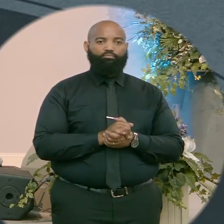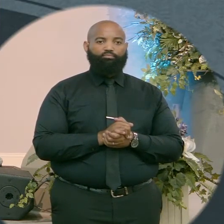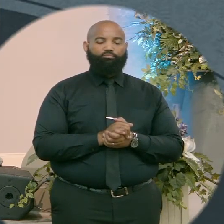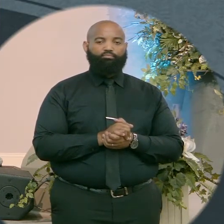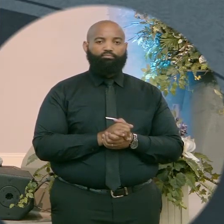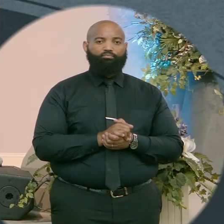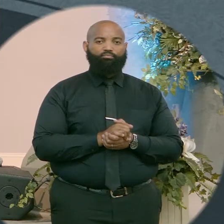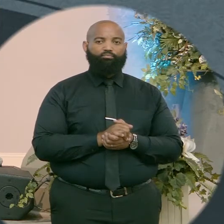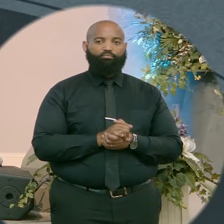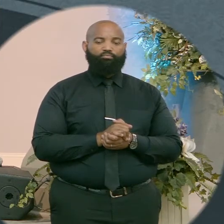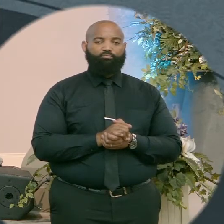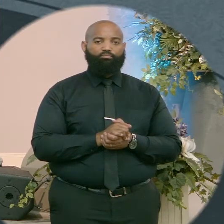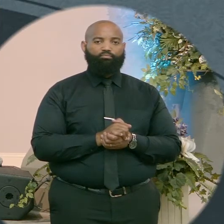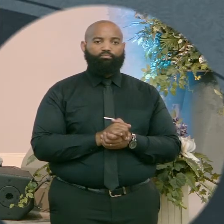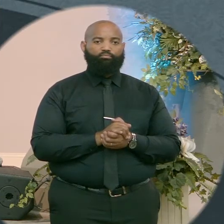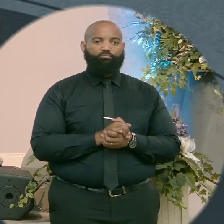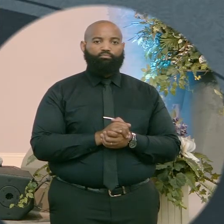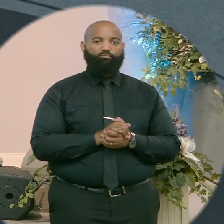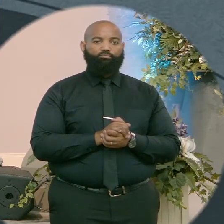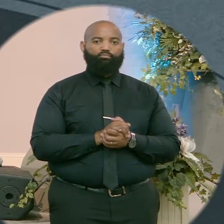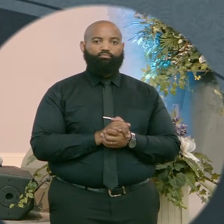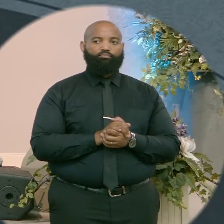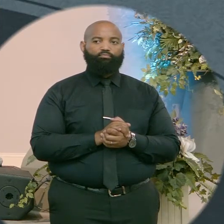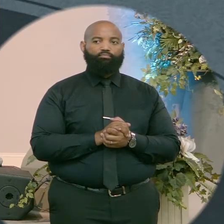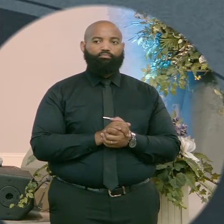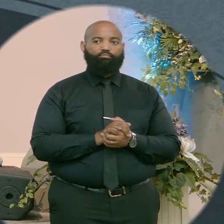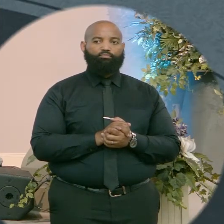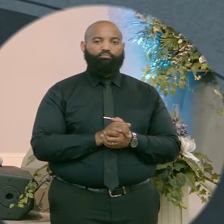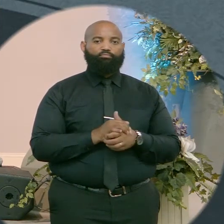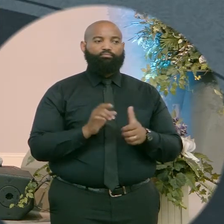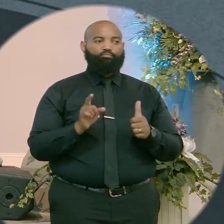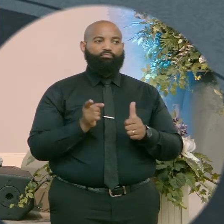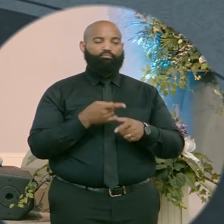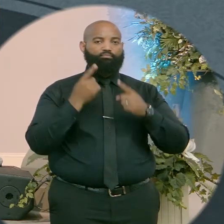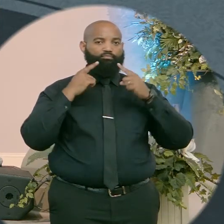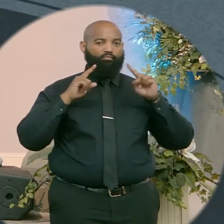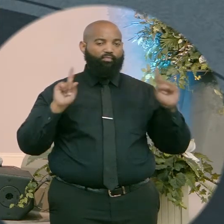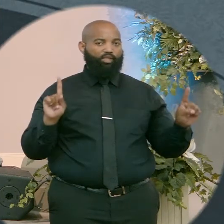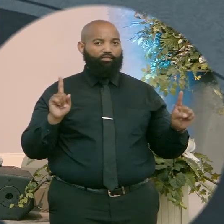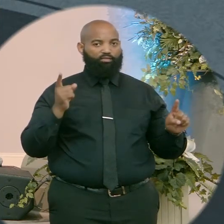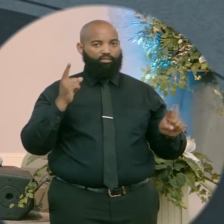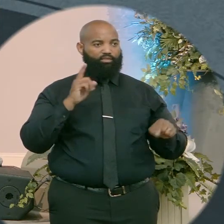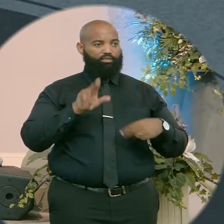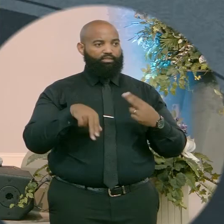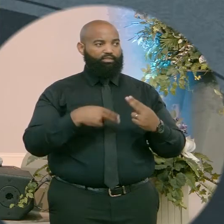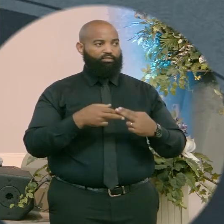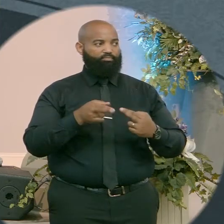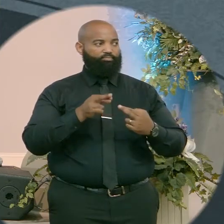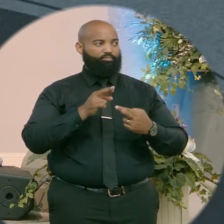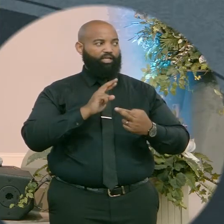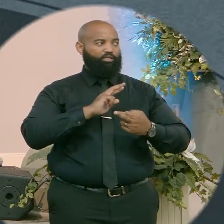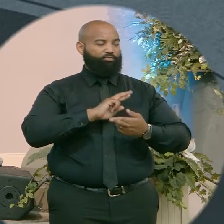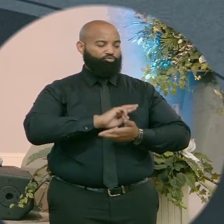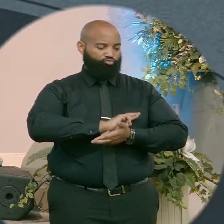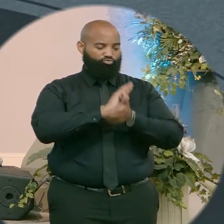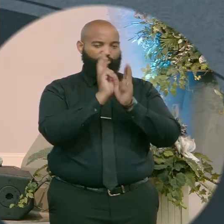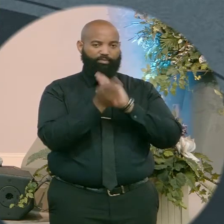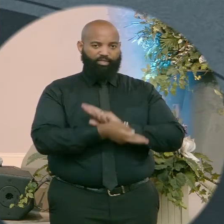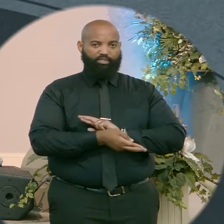Glory. The first declaration that I mentioned today was repentance. I want us to take a moment before we close out in prayer.